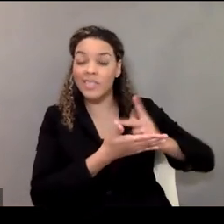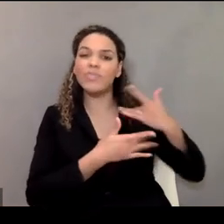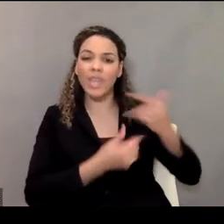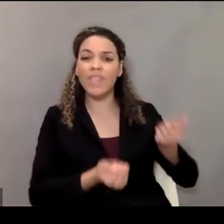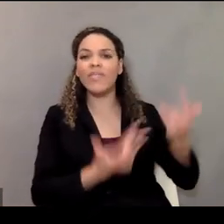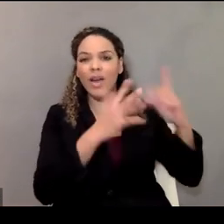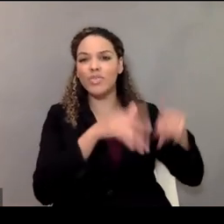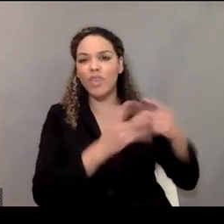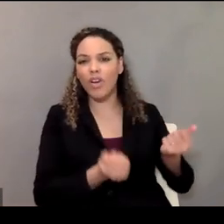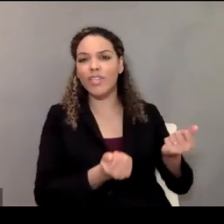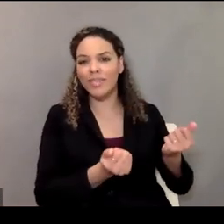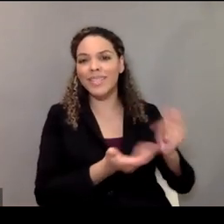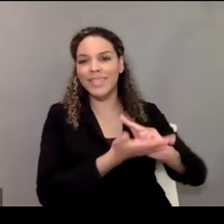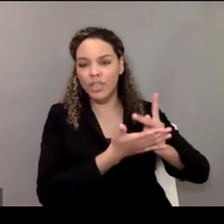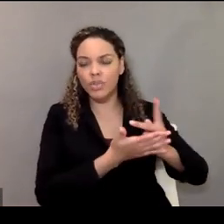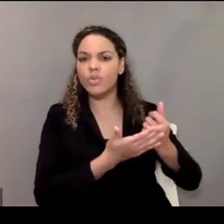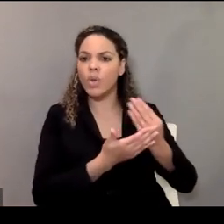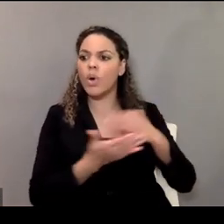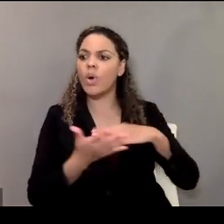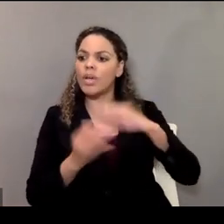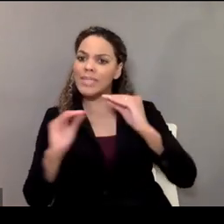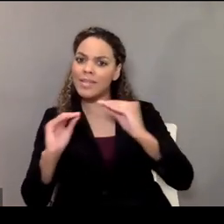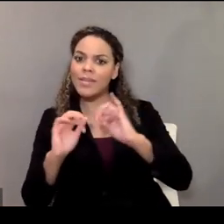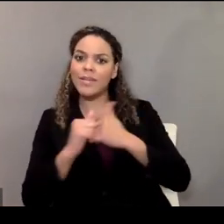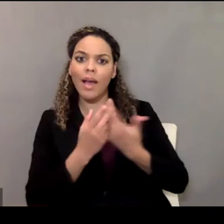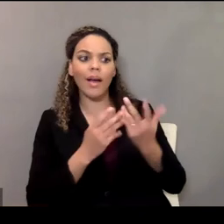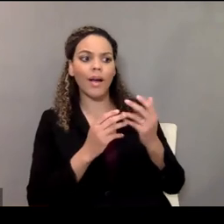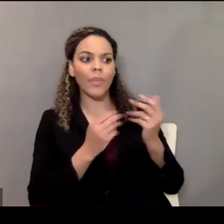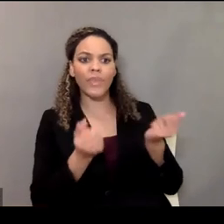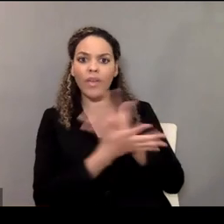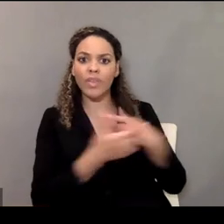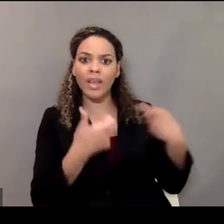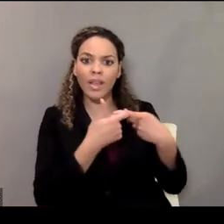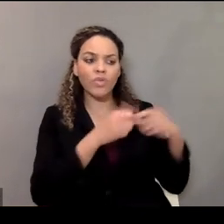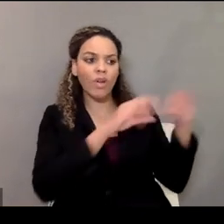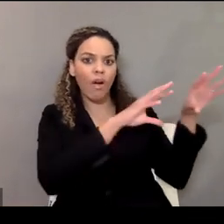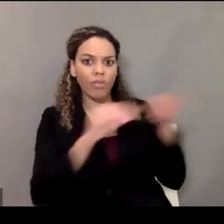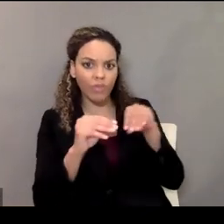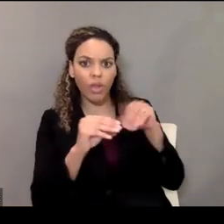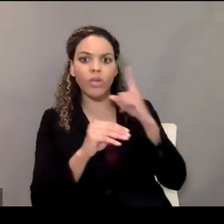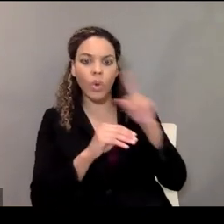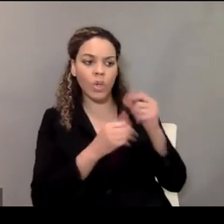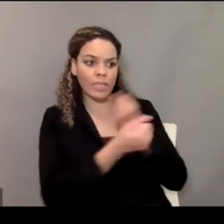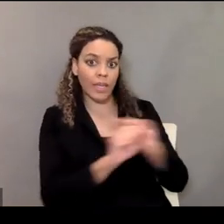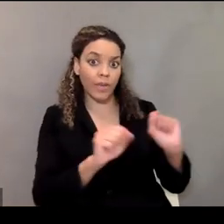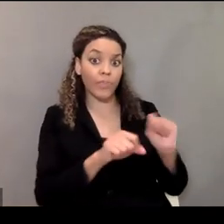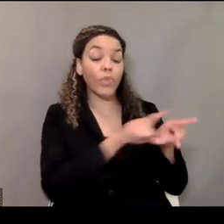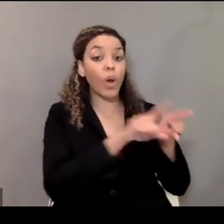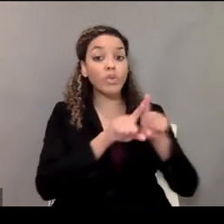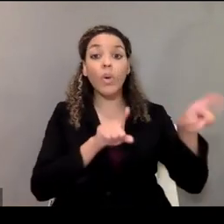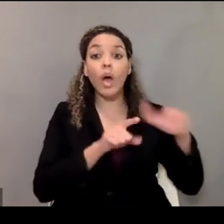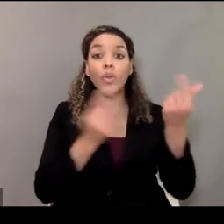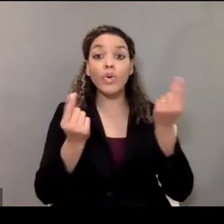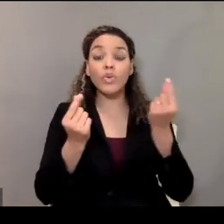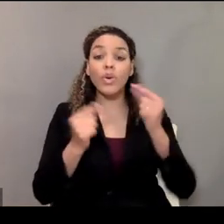Think about talking with the person and going down to the fire station to introduce themselves